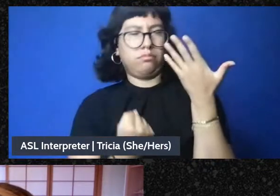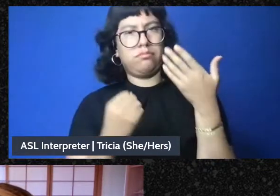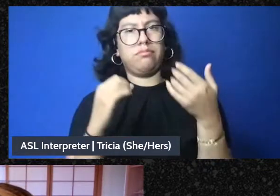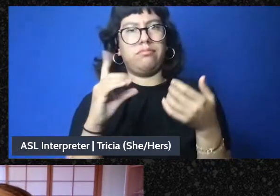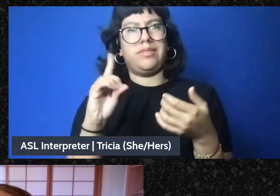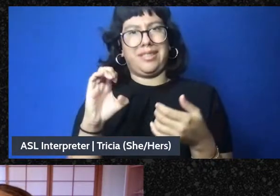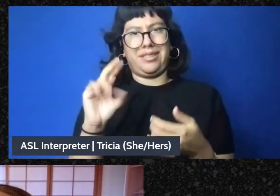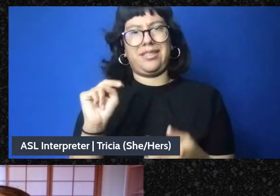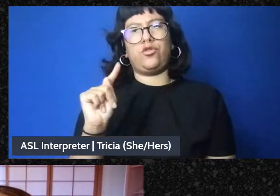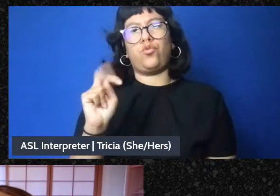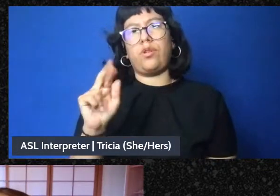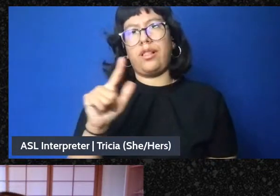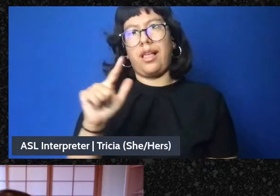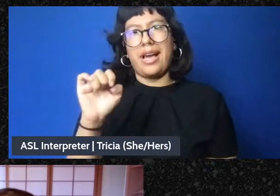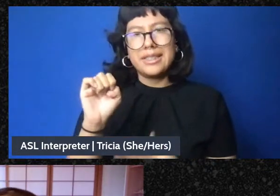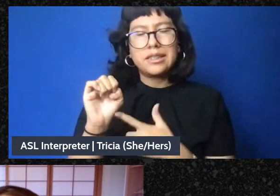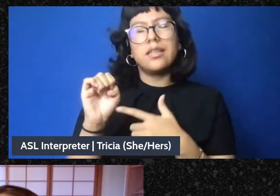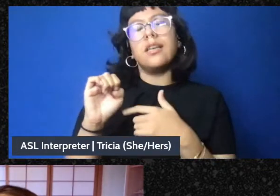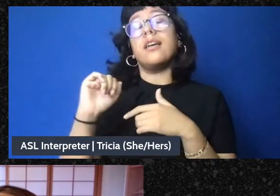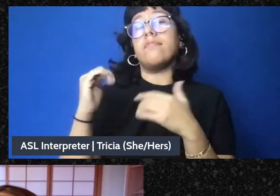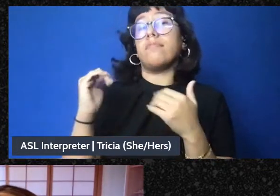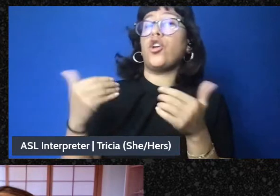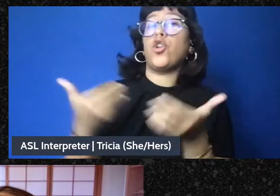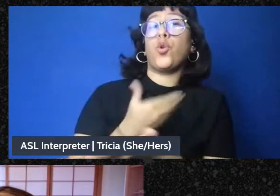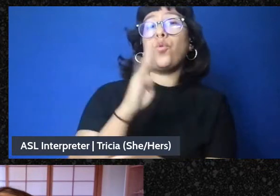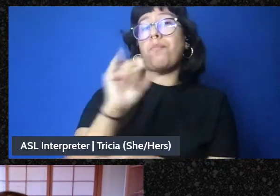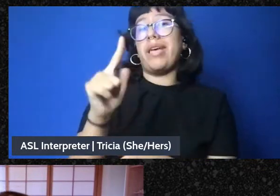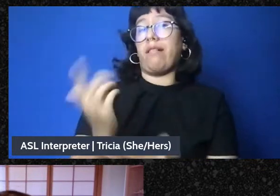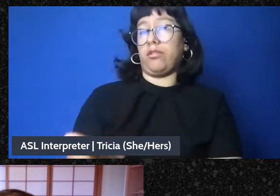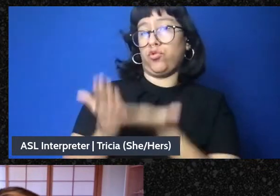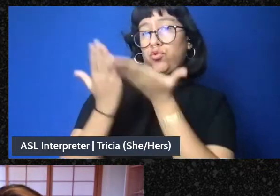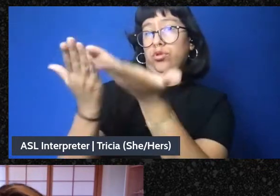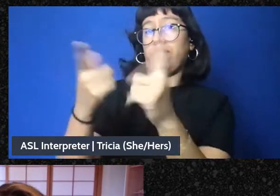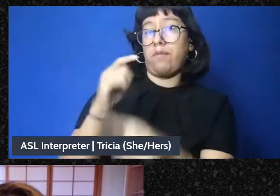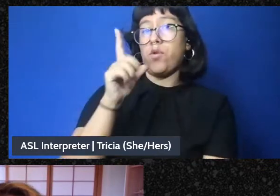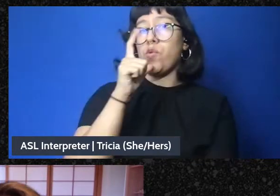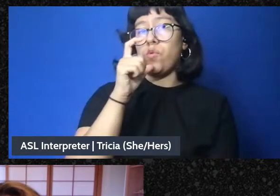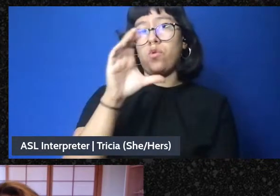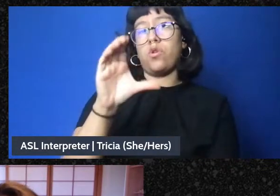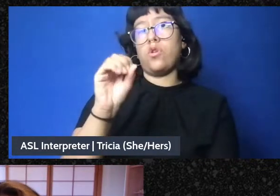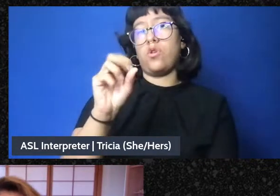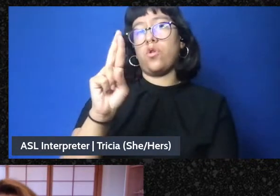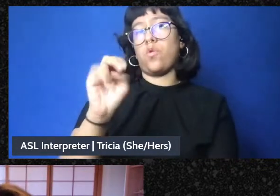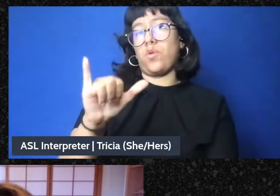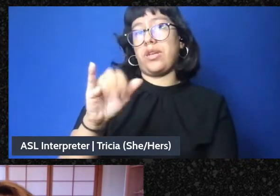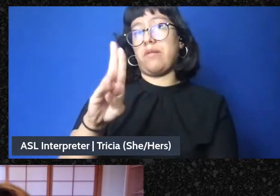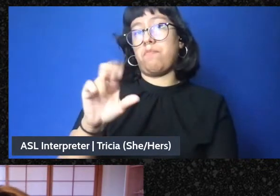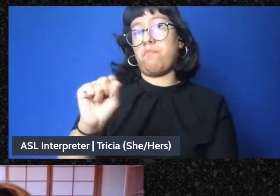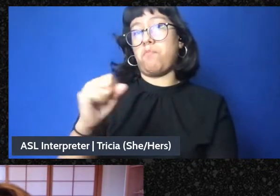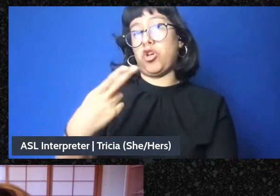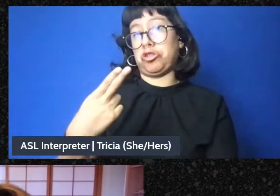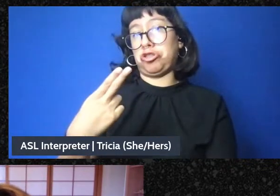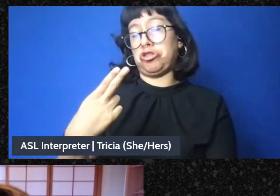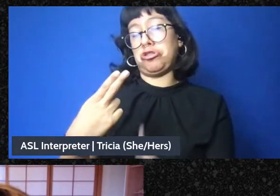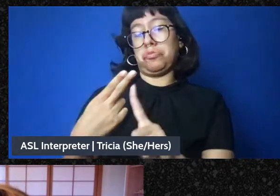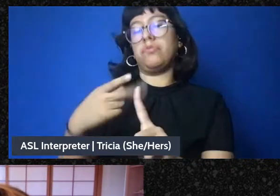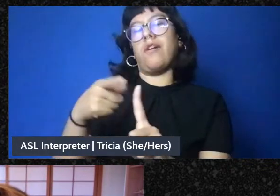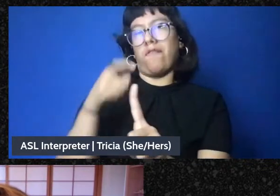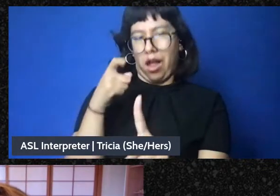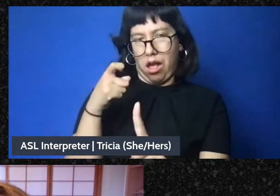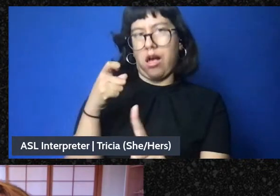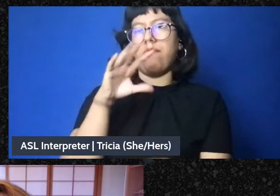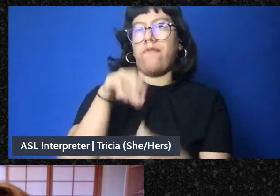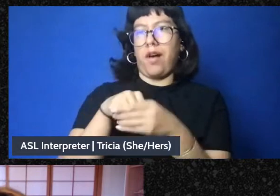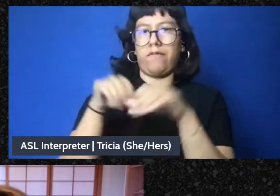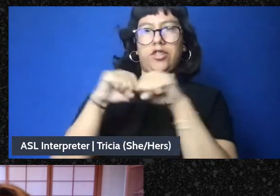a new bill that's been introduced by Cori Bush, you know, somebody who comes from social movements.